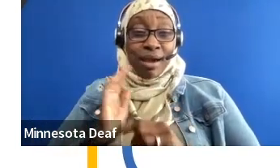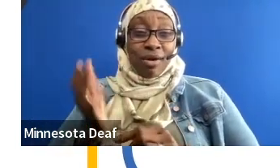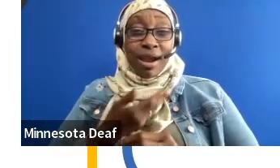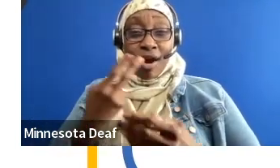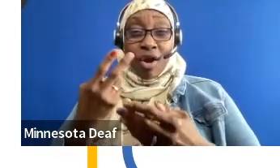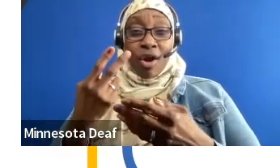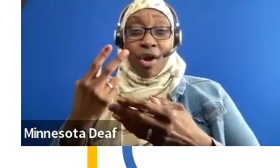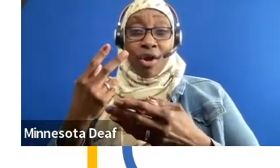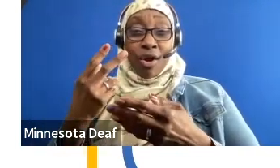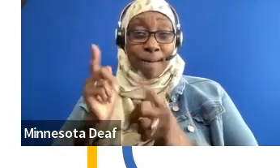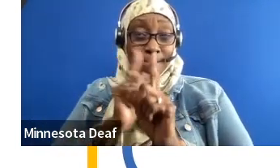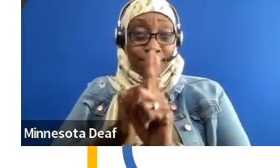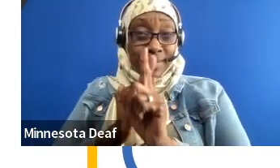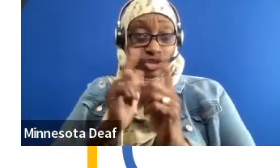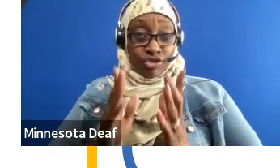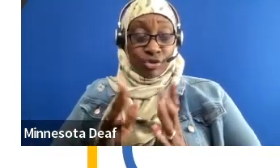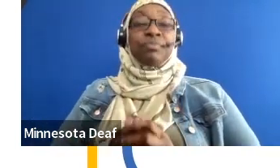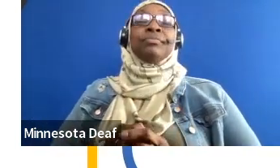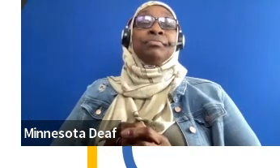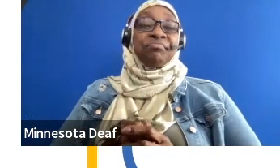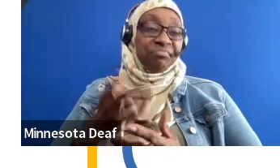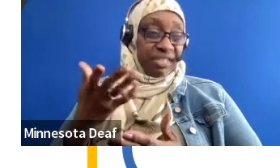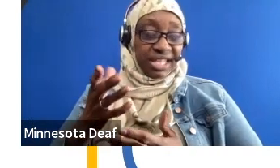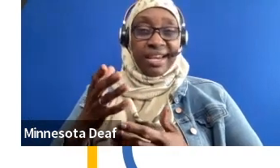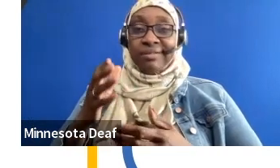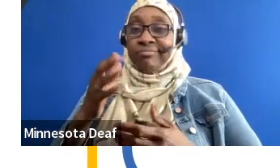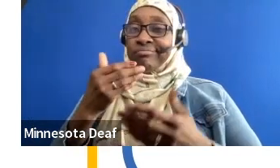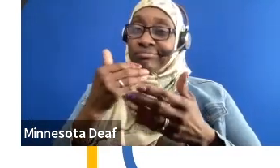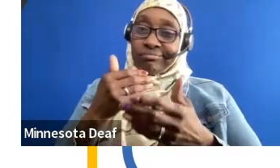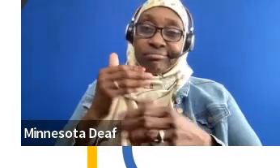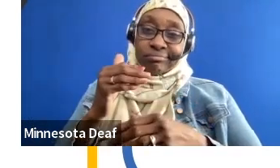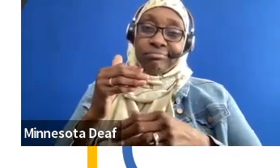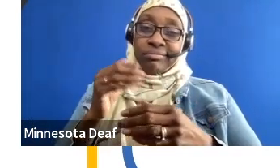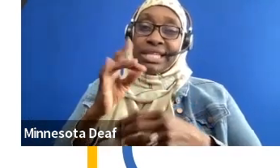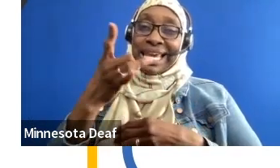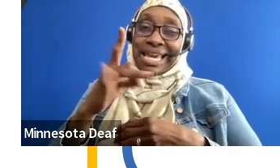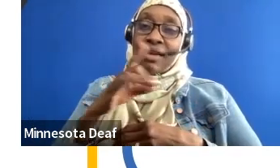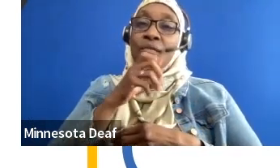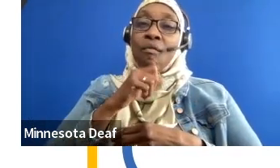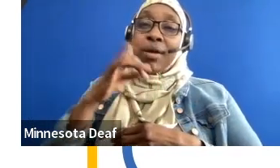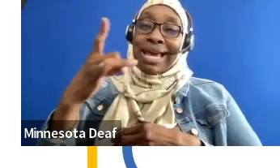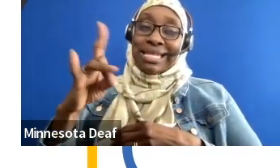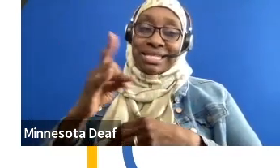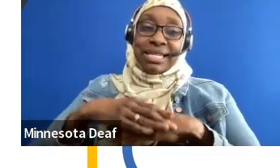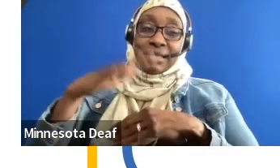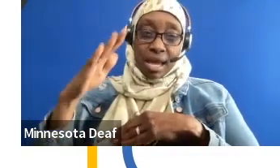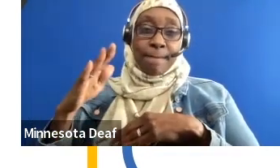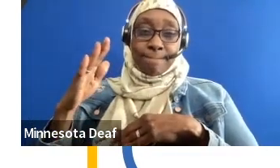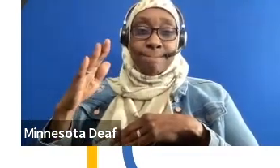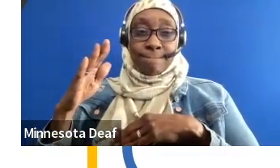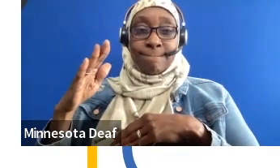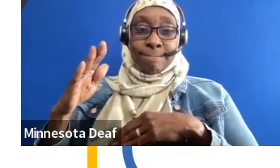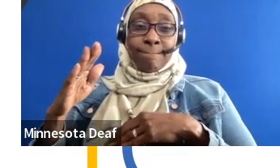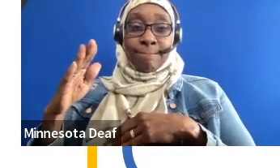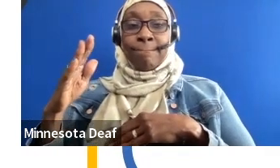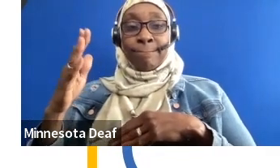old. They're in the MAP 128 belt. It's a little bit ambiguous. But basically, you know, if you really